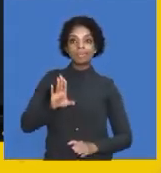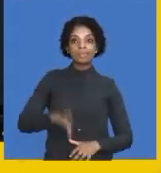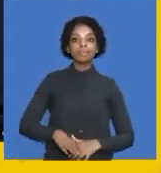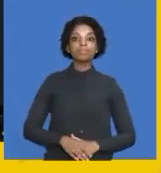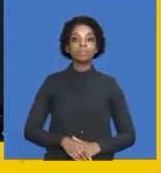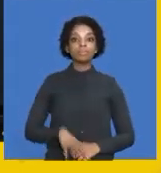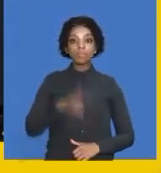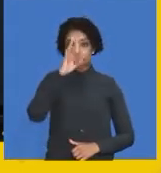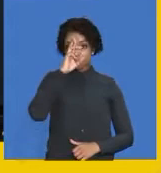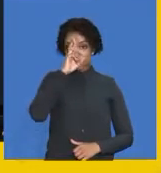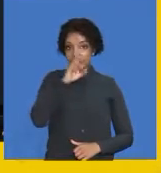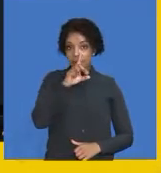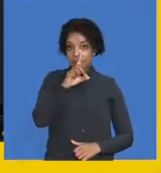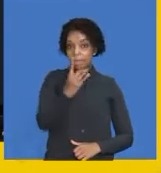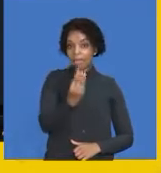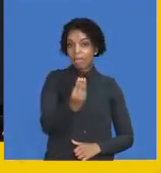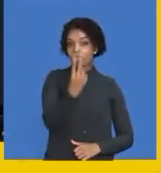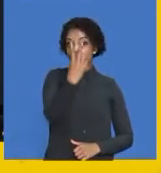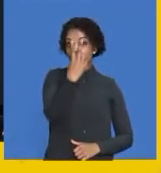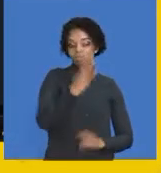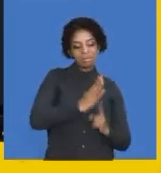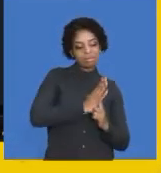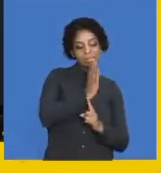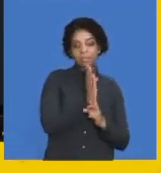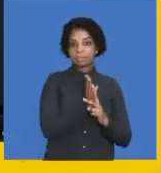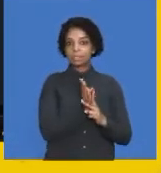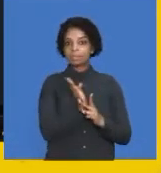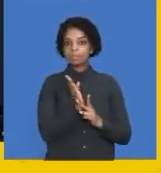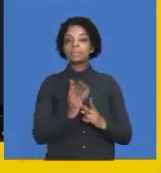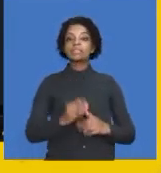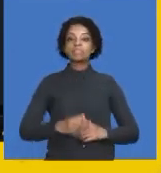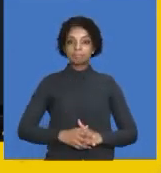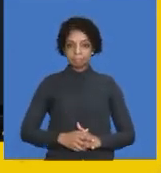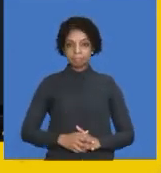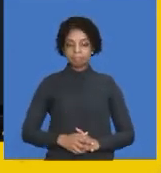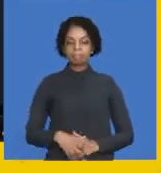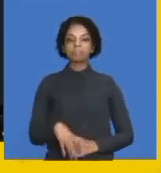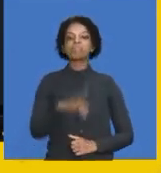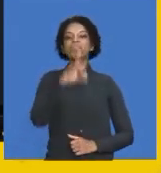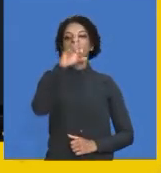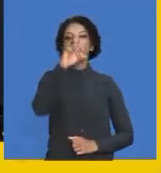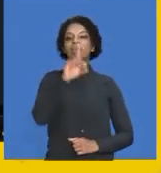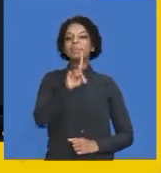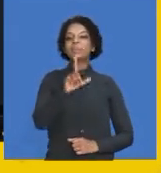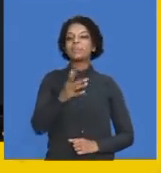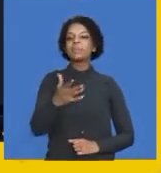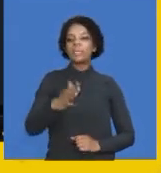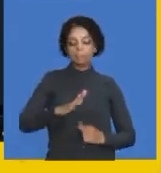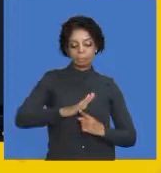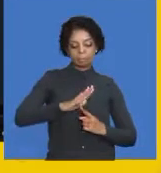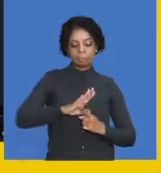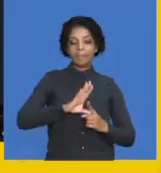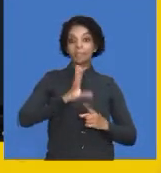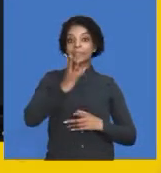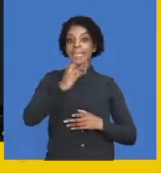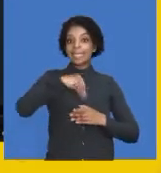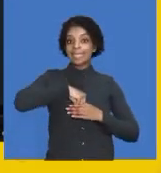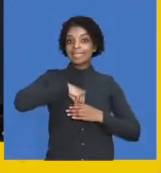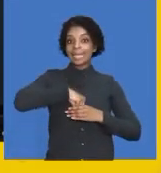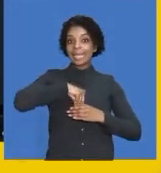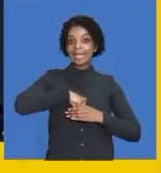remember there are two types of creditors reconciliation. One is an internal creditors